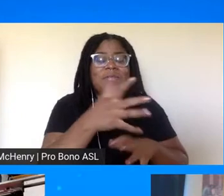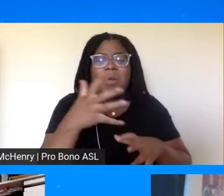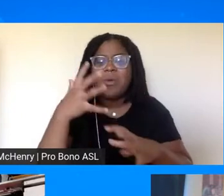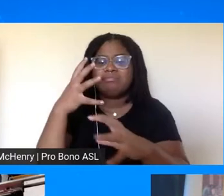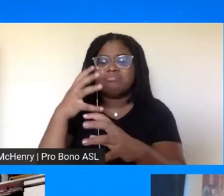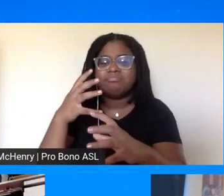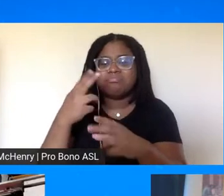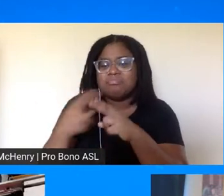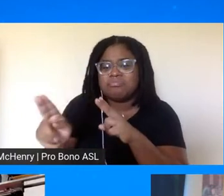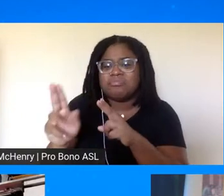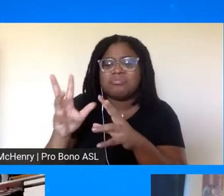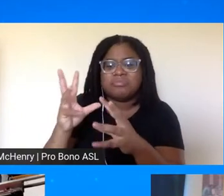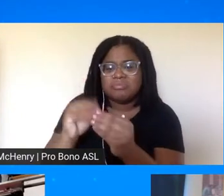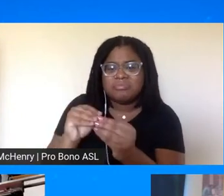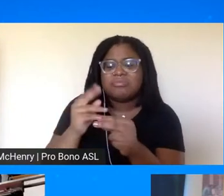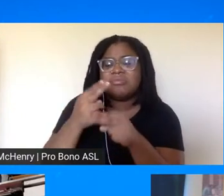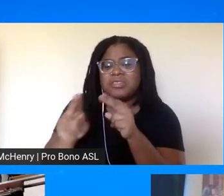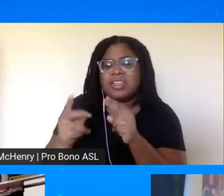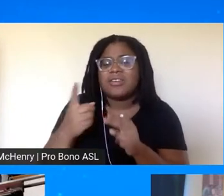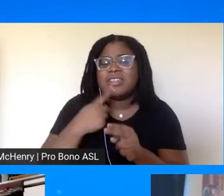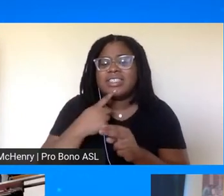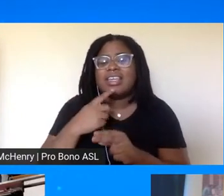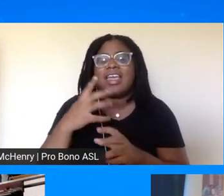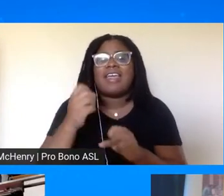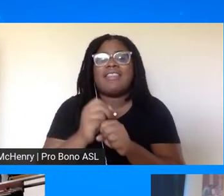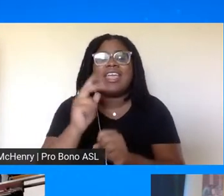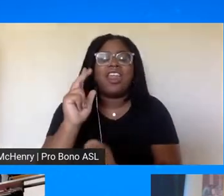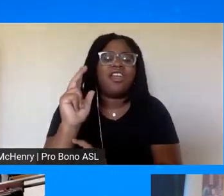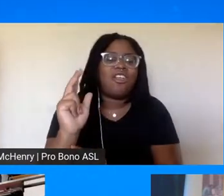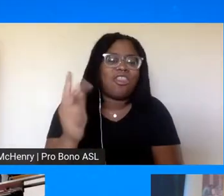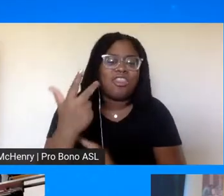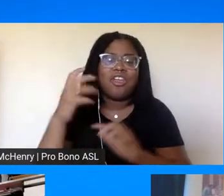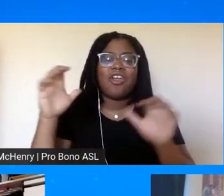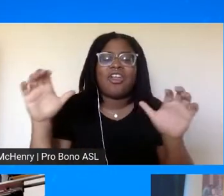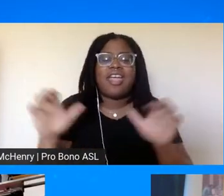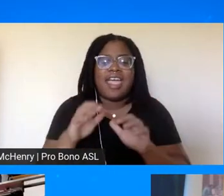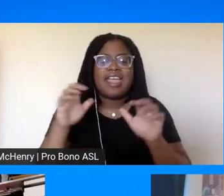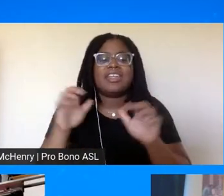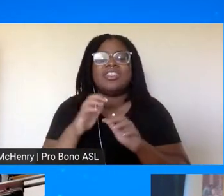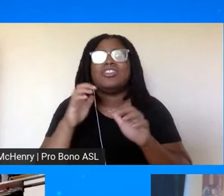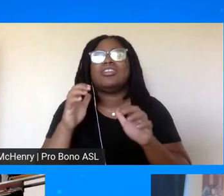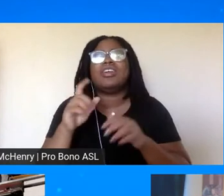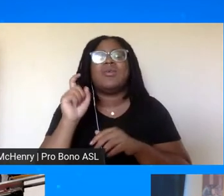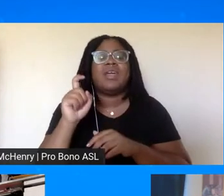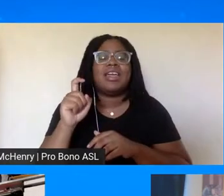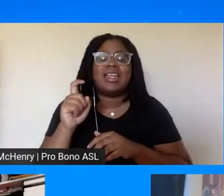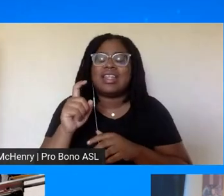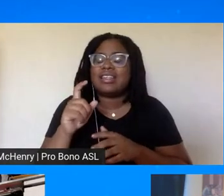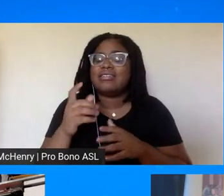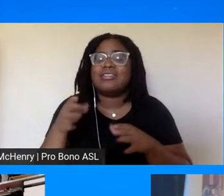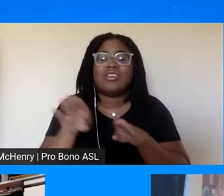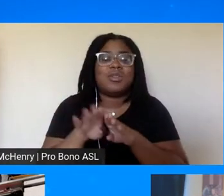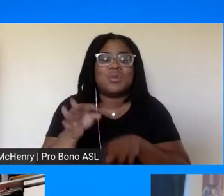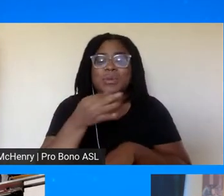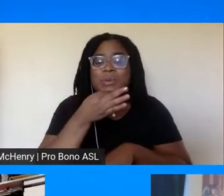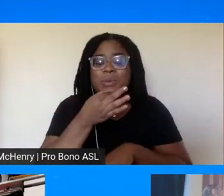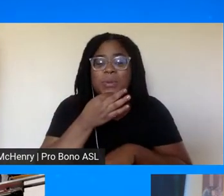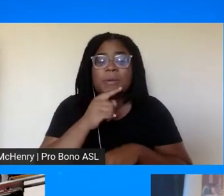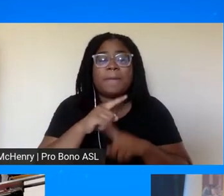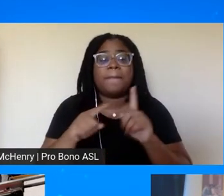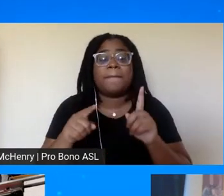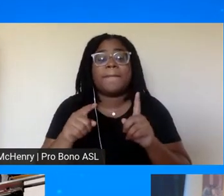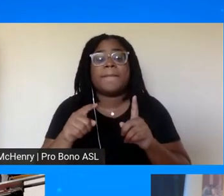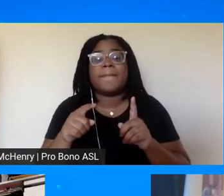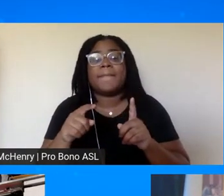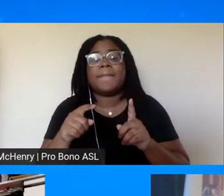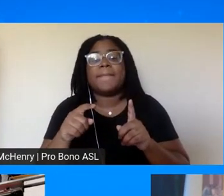said so we can go and then get our third action item from Dr. Graves as we close out, because we have to close out in just a moment. But Dr. King talked